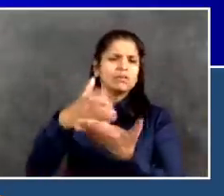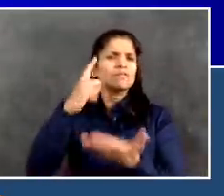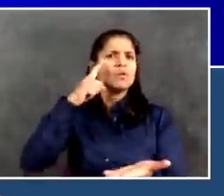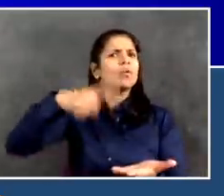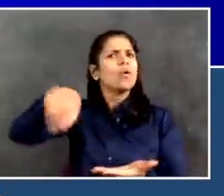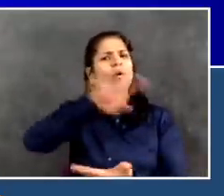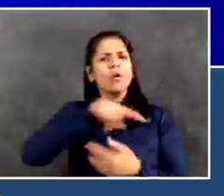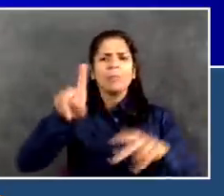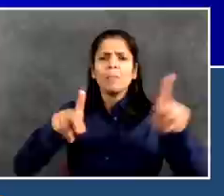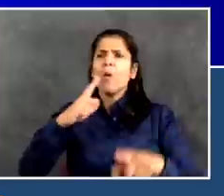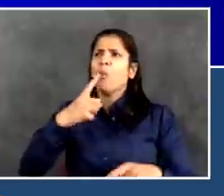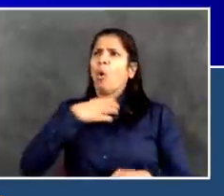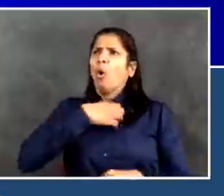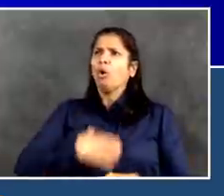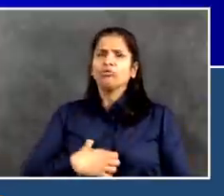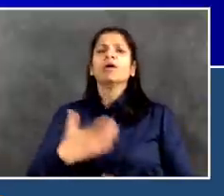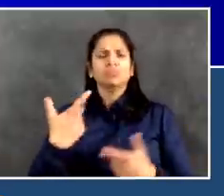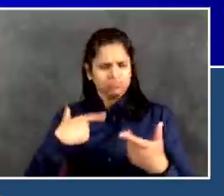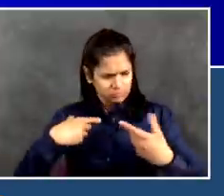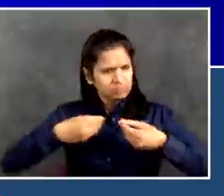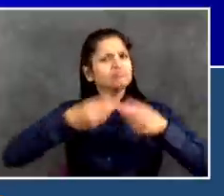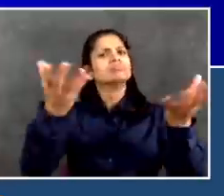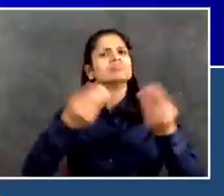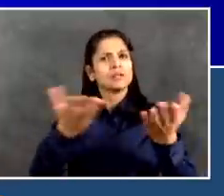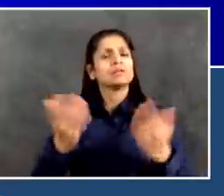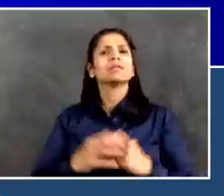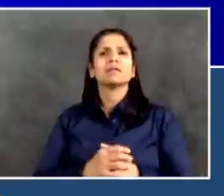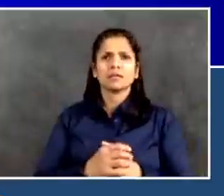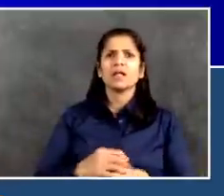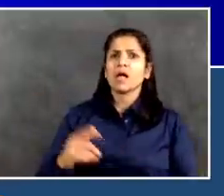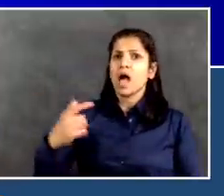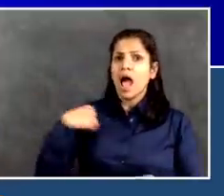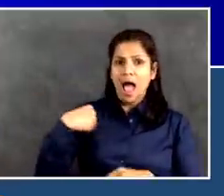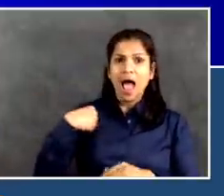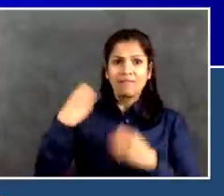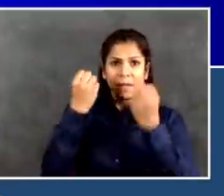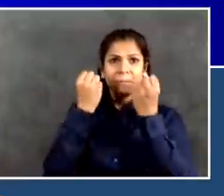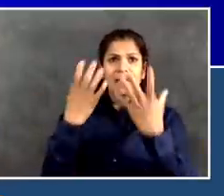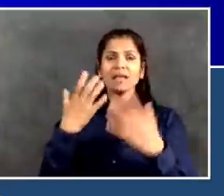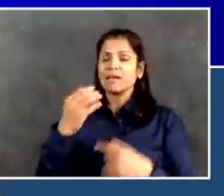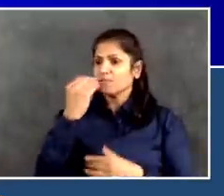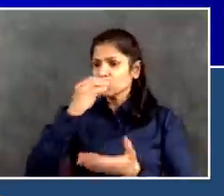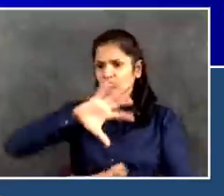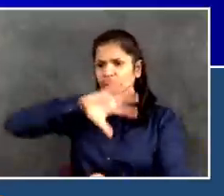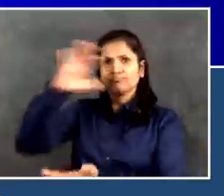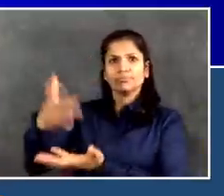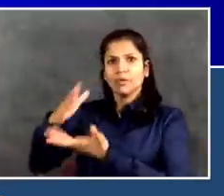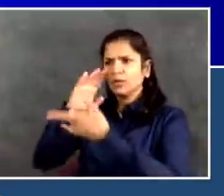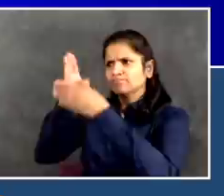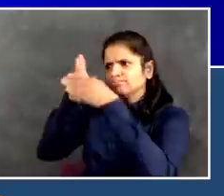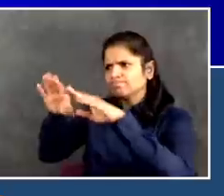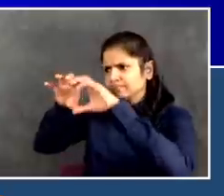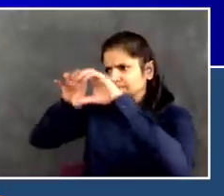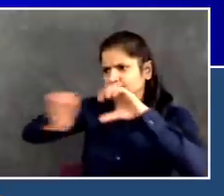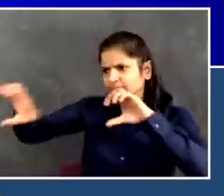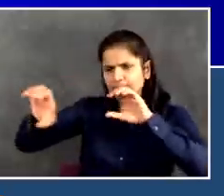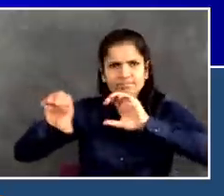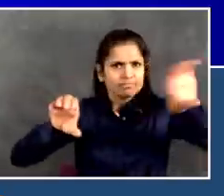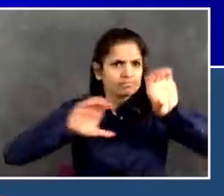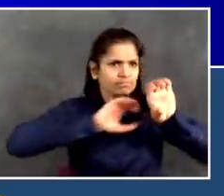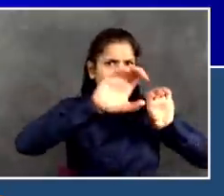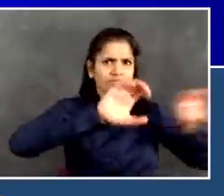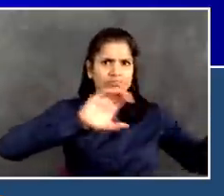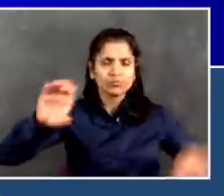creating kosher food programs and halal food programs to recognize that we're all in this together.